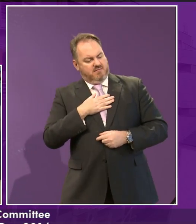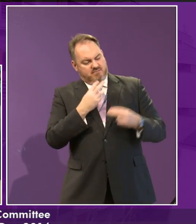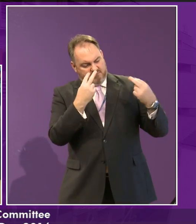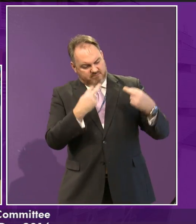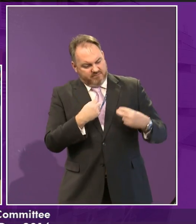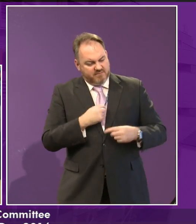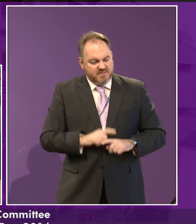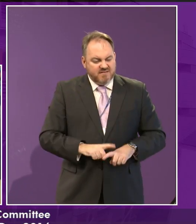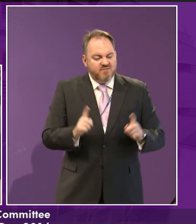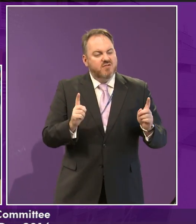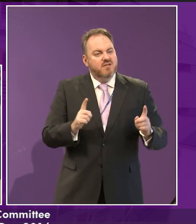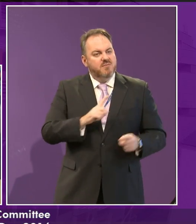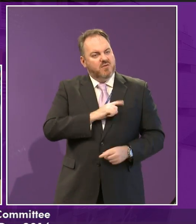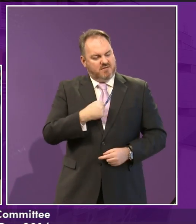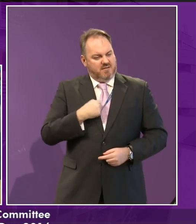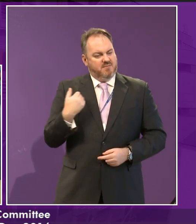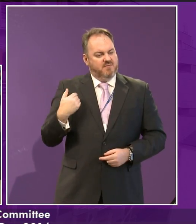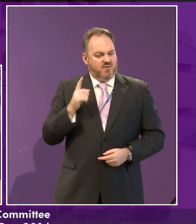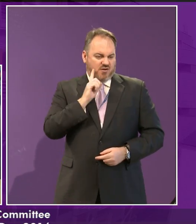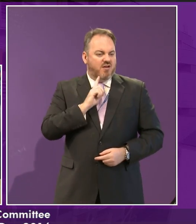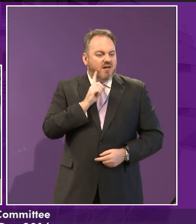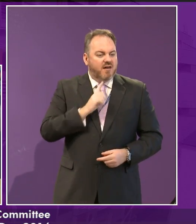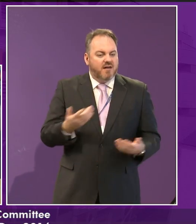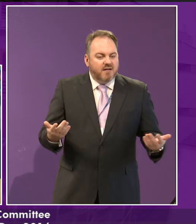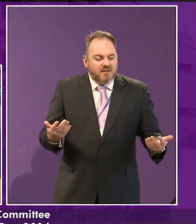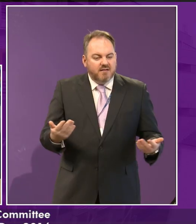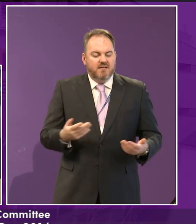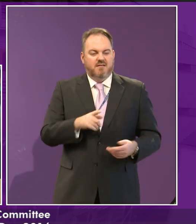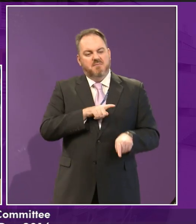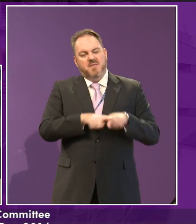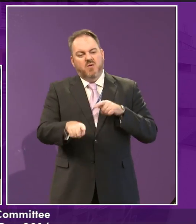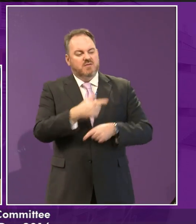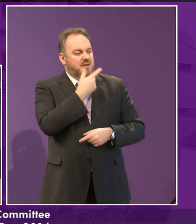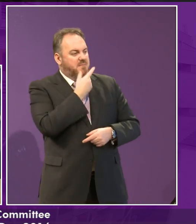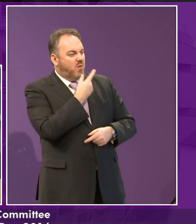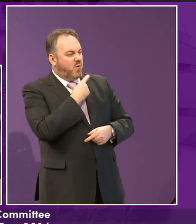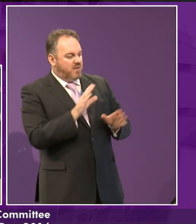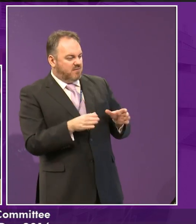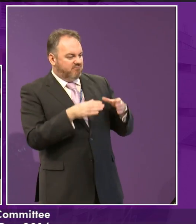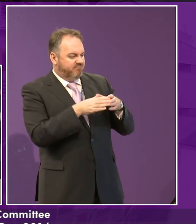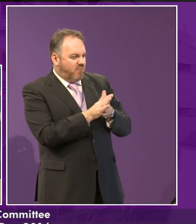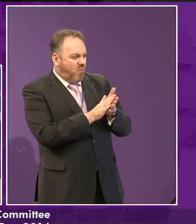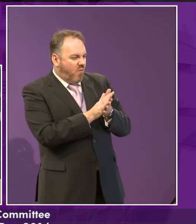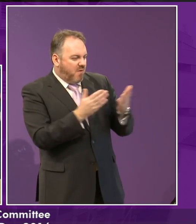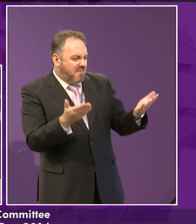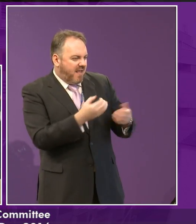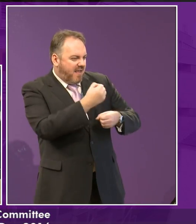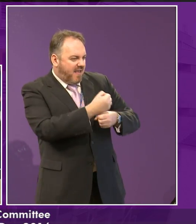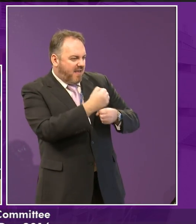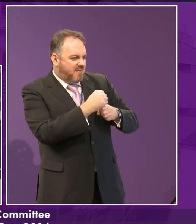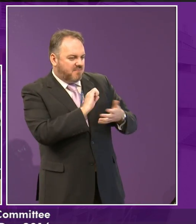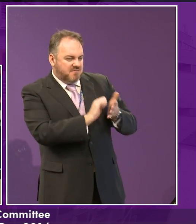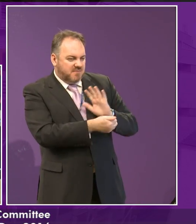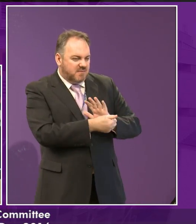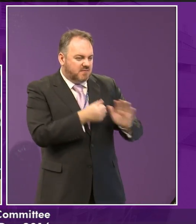Because I want to play a sport that is mainly played by boys or known to be played by boys. So